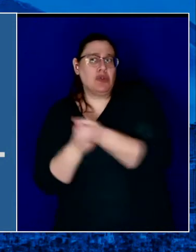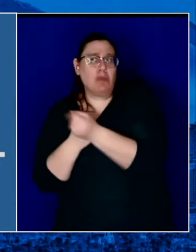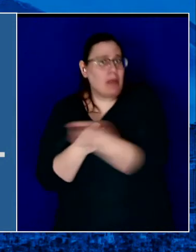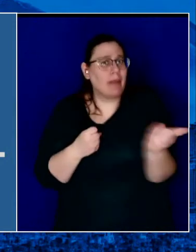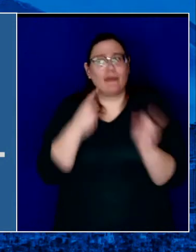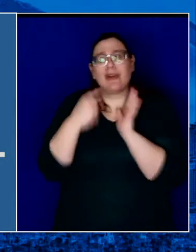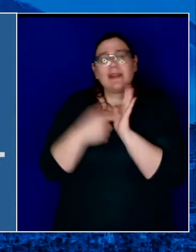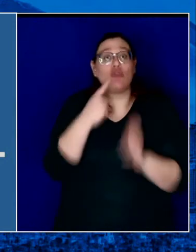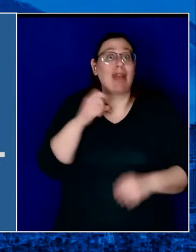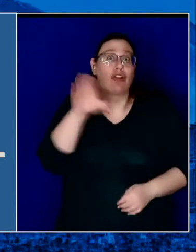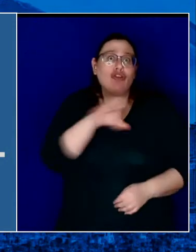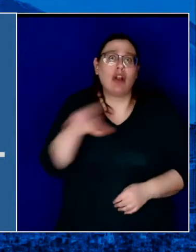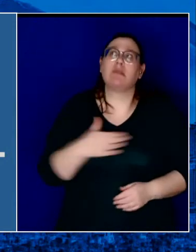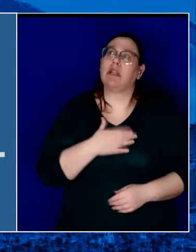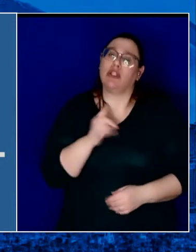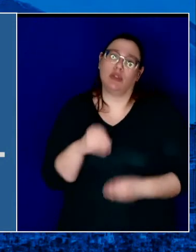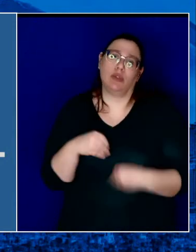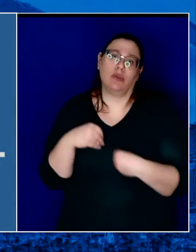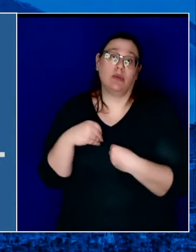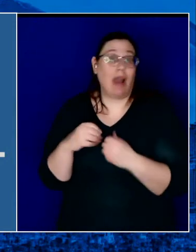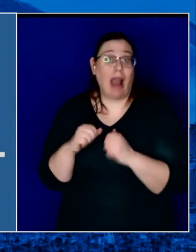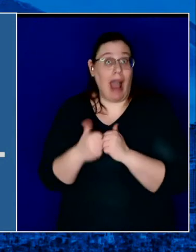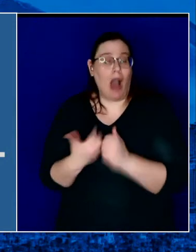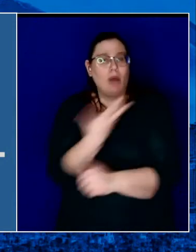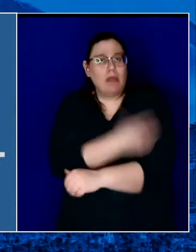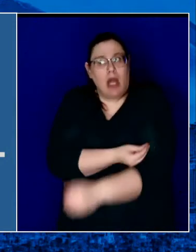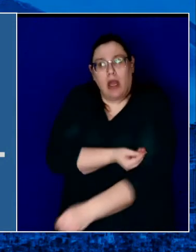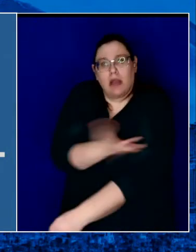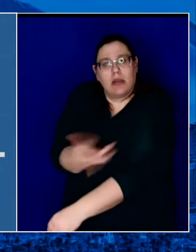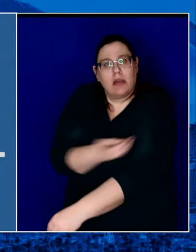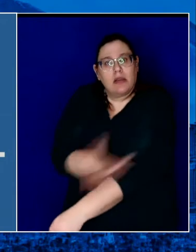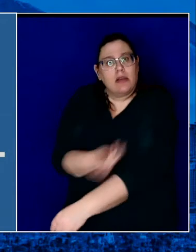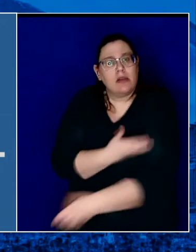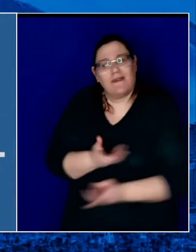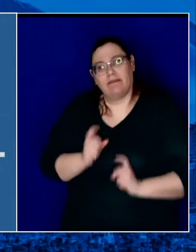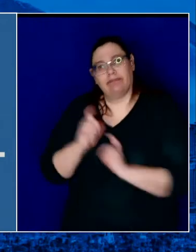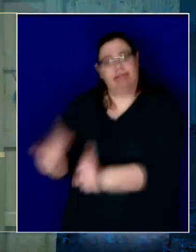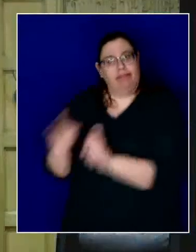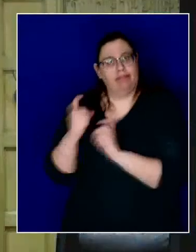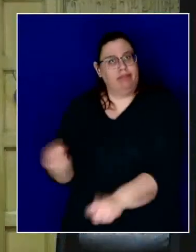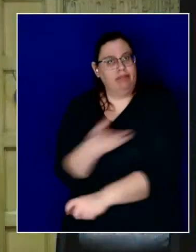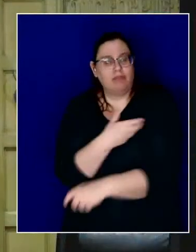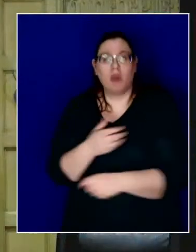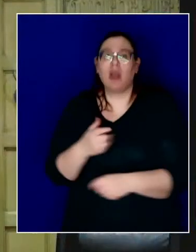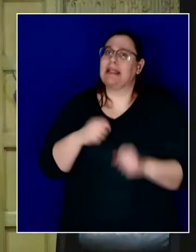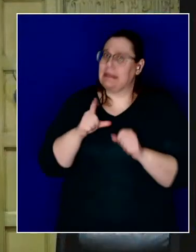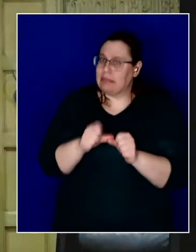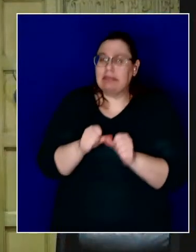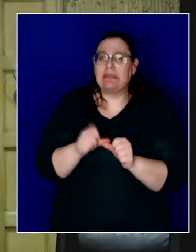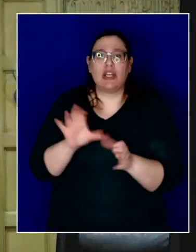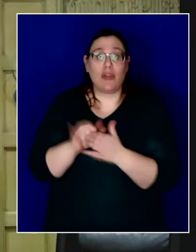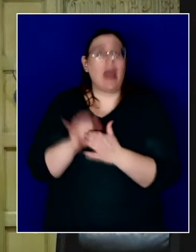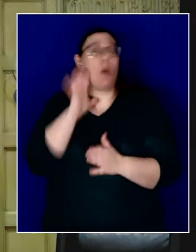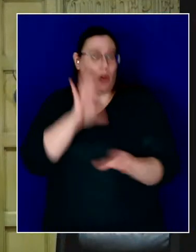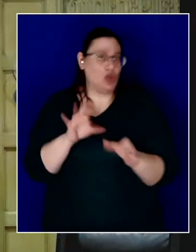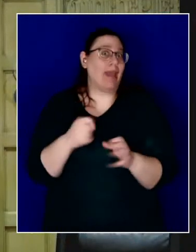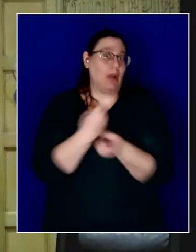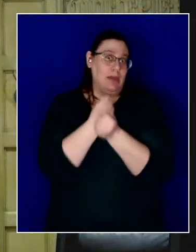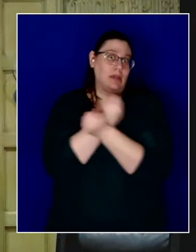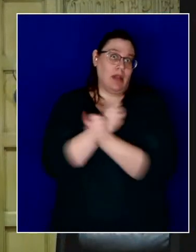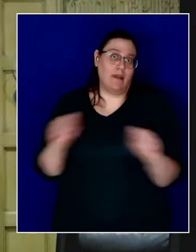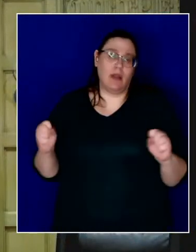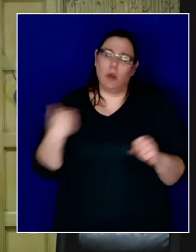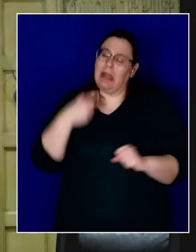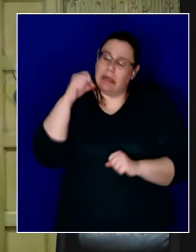Cross, by the way, by giving blood, because they need us to continue to do that, and we're going to do it safely. We need to dig